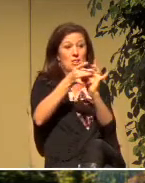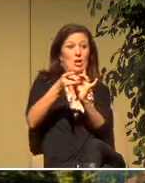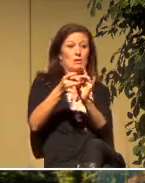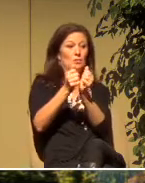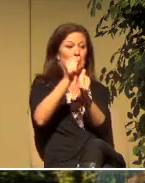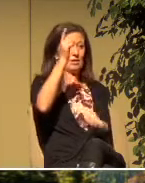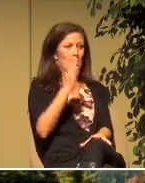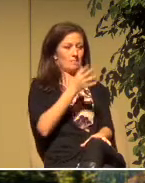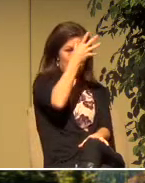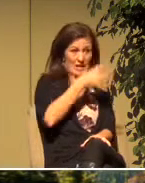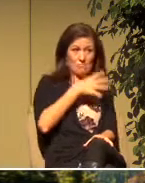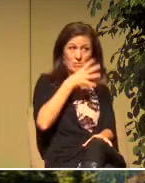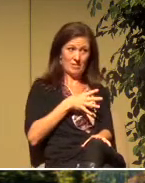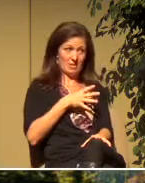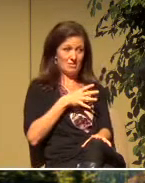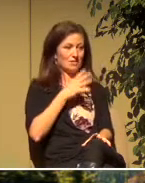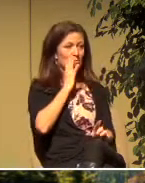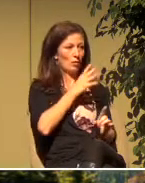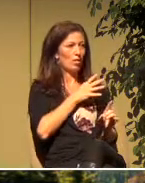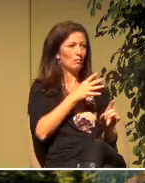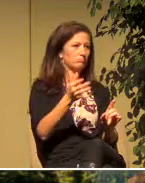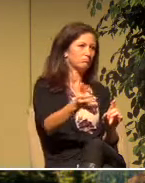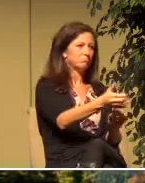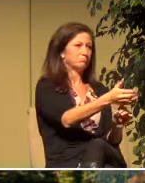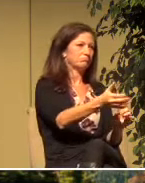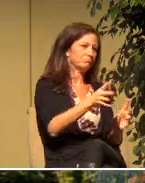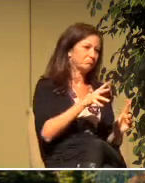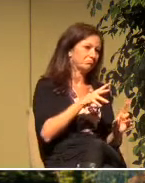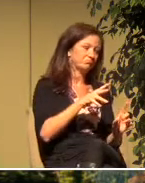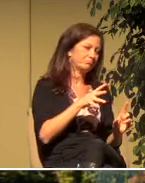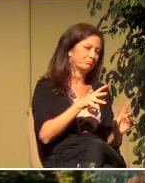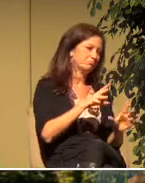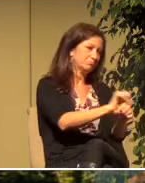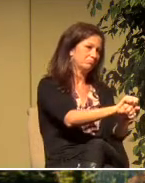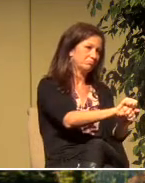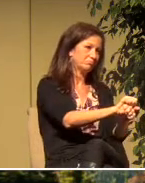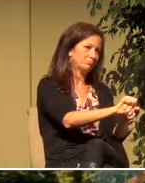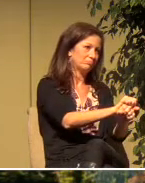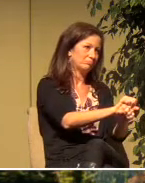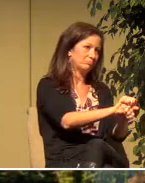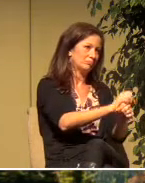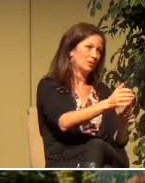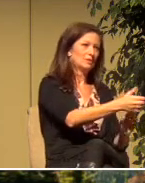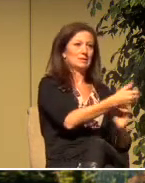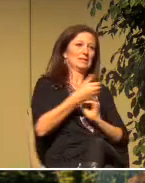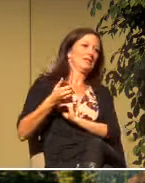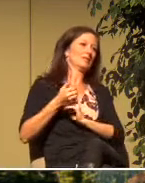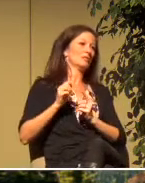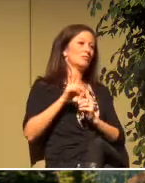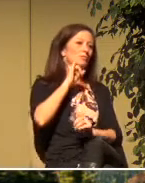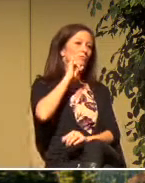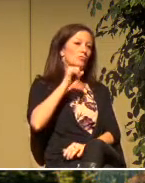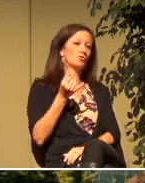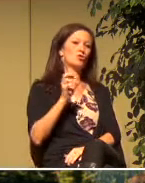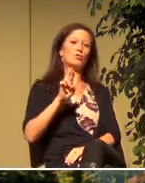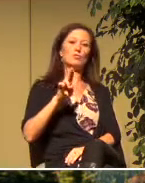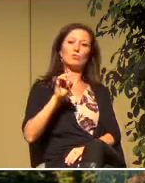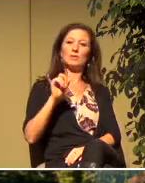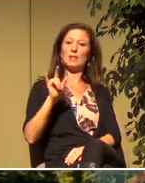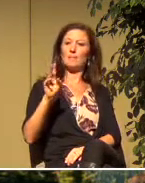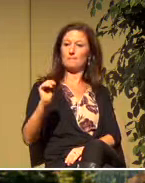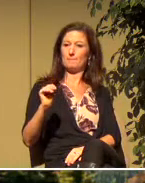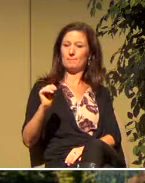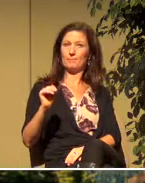whether men or women, he might take them as prisoners to Jerusalem. And as he neared Damascus on his journey,